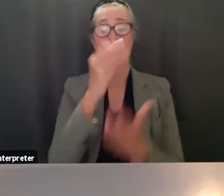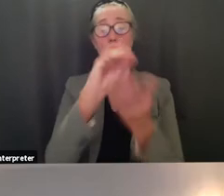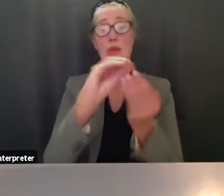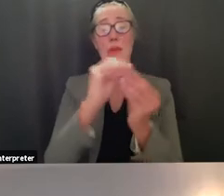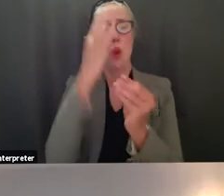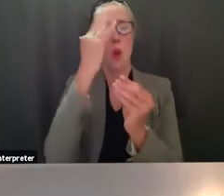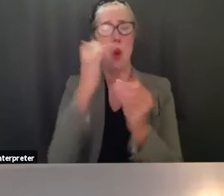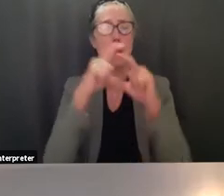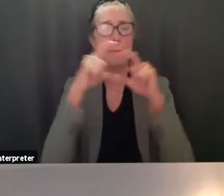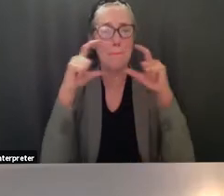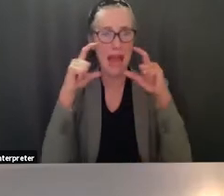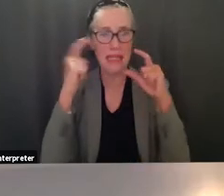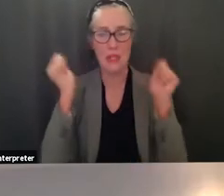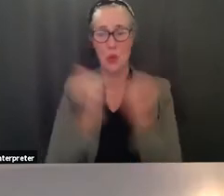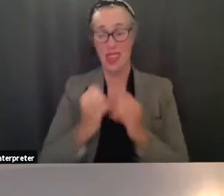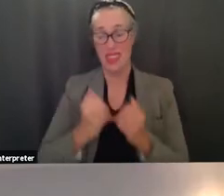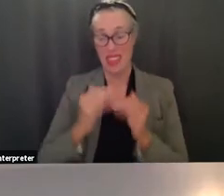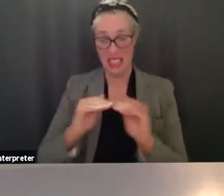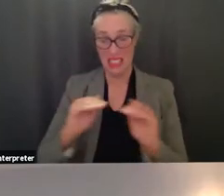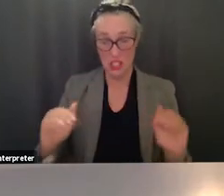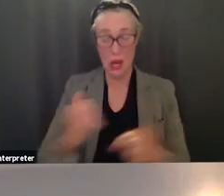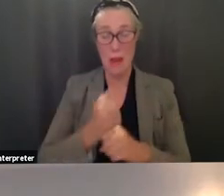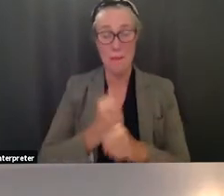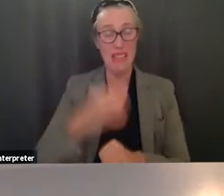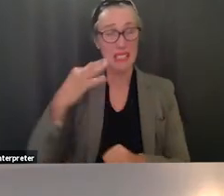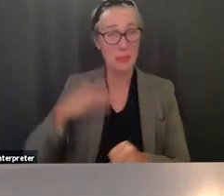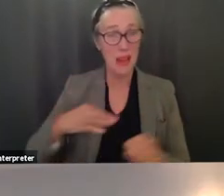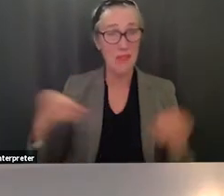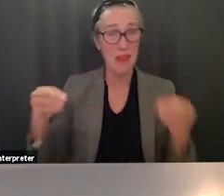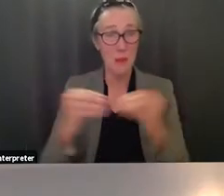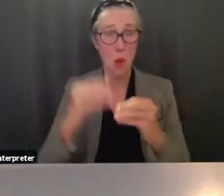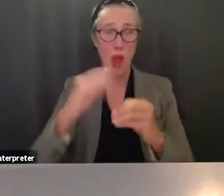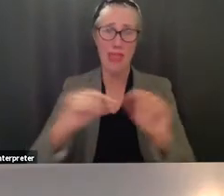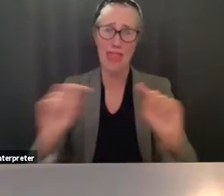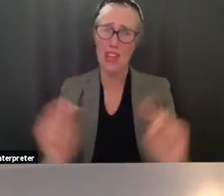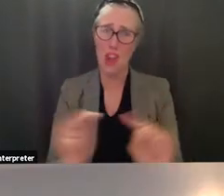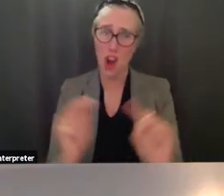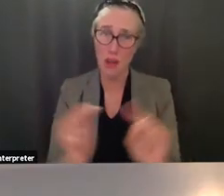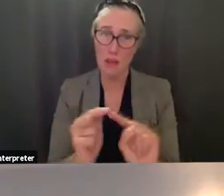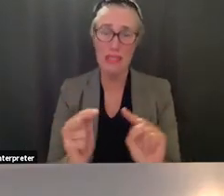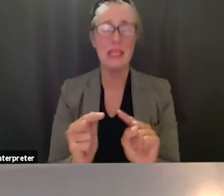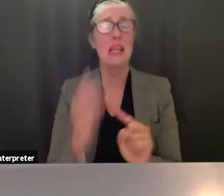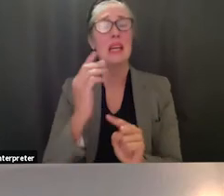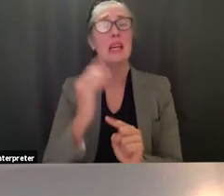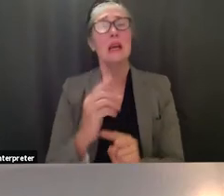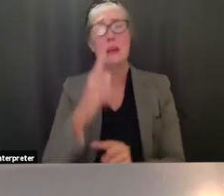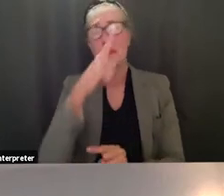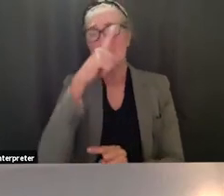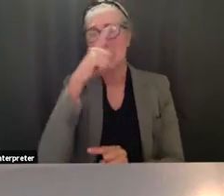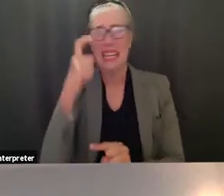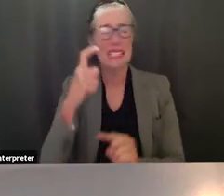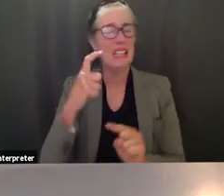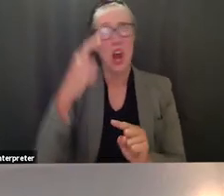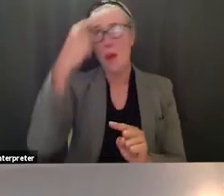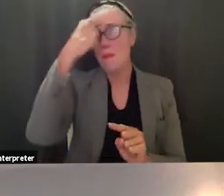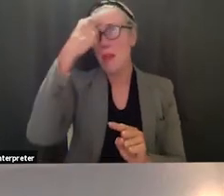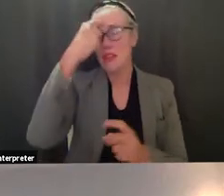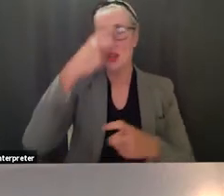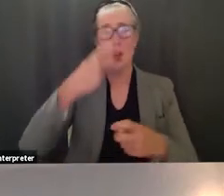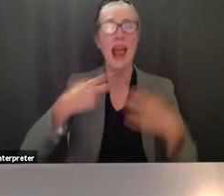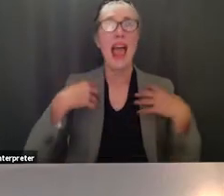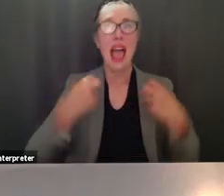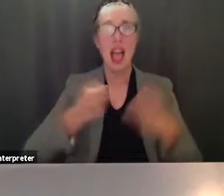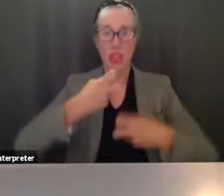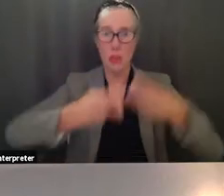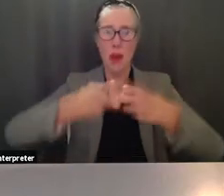masks on young kids creates more benefits and harms that it outweighs our skyrocketing mental health issues in children